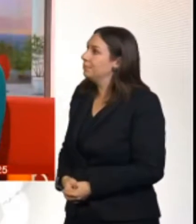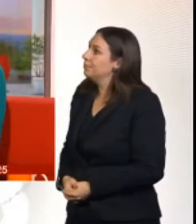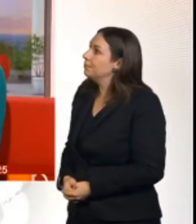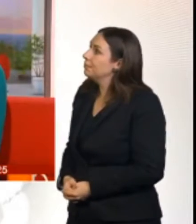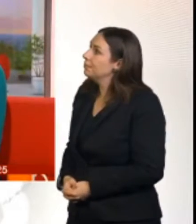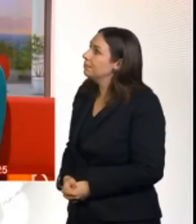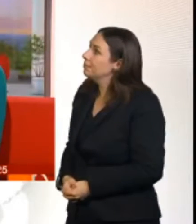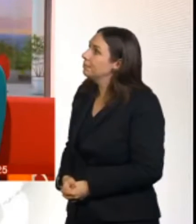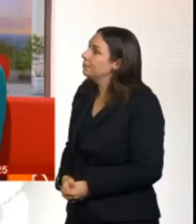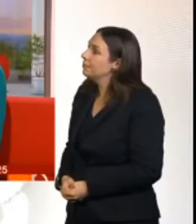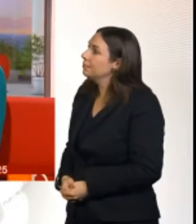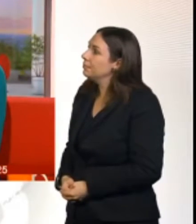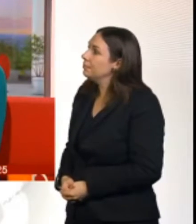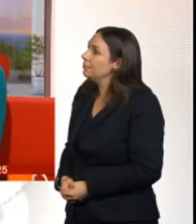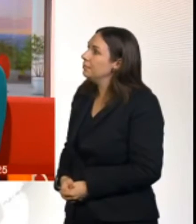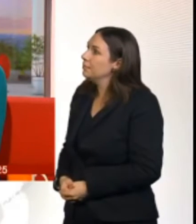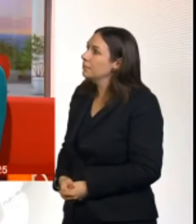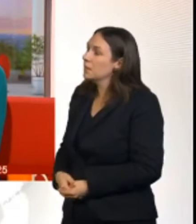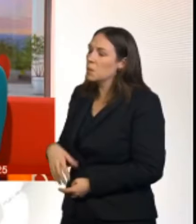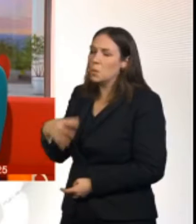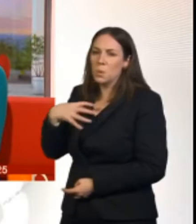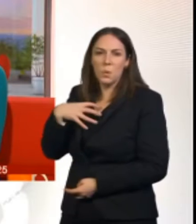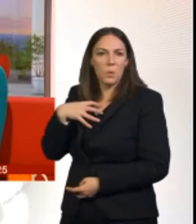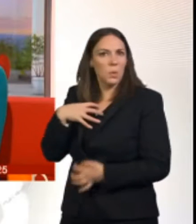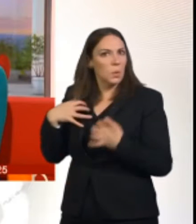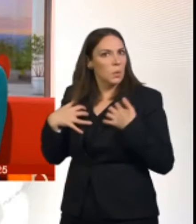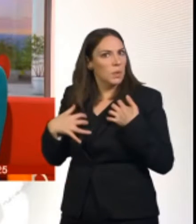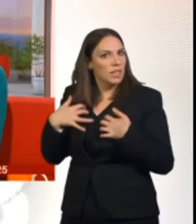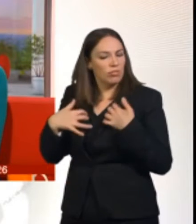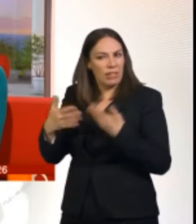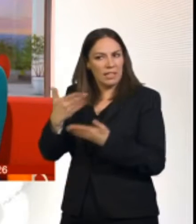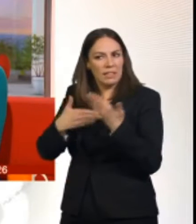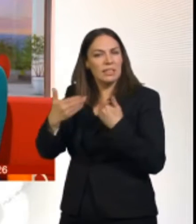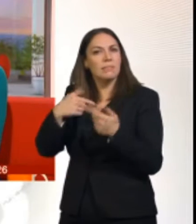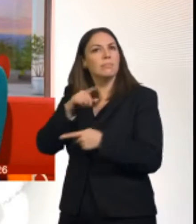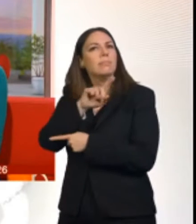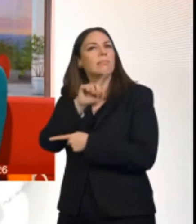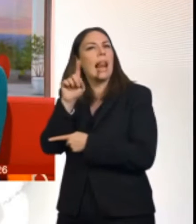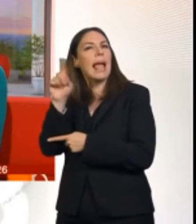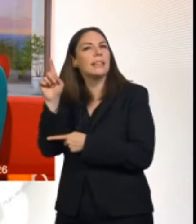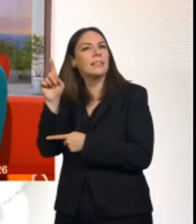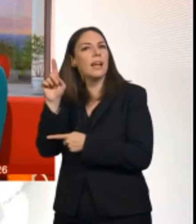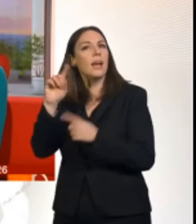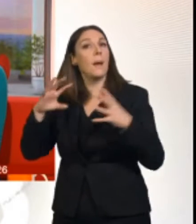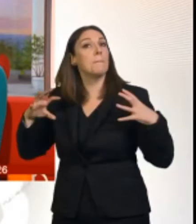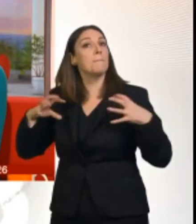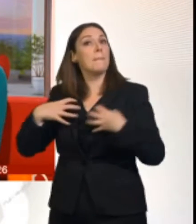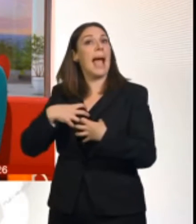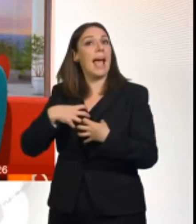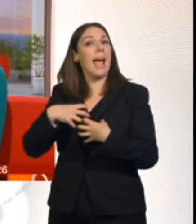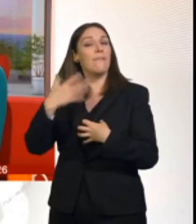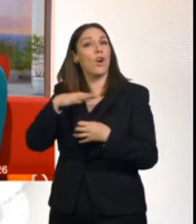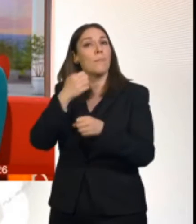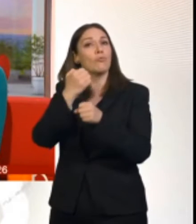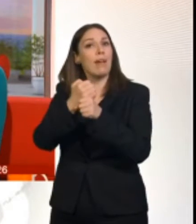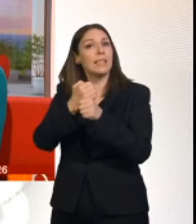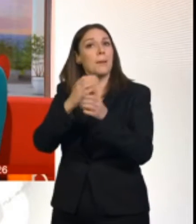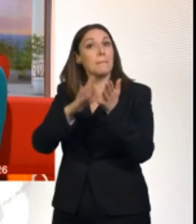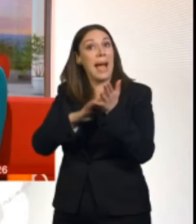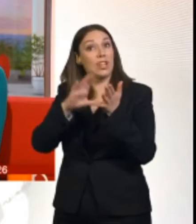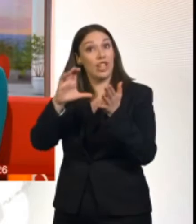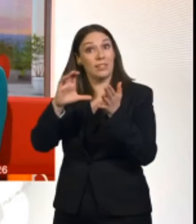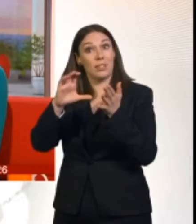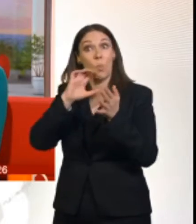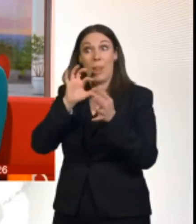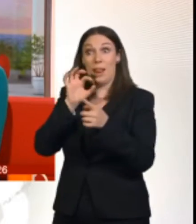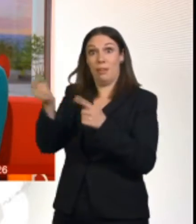Really interesting stories there. We're going to hear much more on this from the Mayor of Greater Manchester, Andy Burnham. He's going to join us just after eight o'clock. You're watching